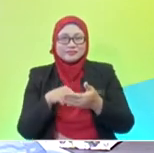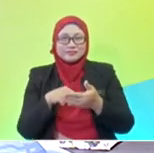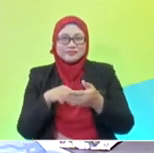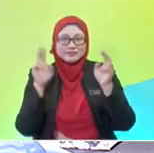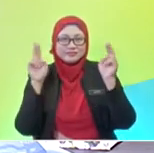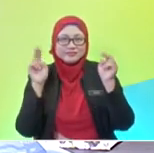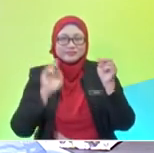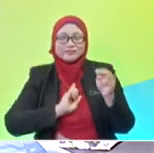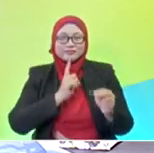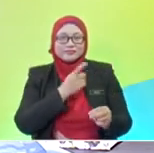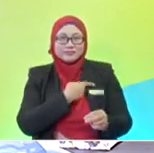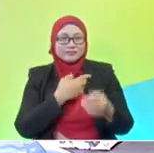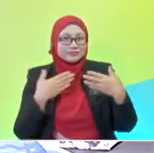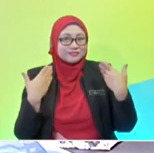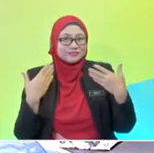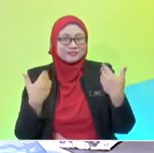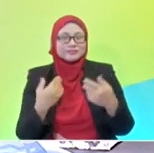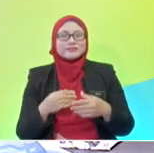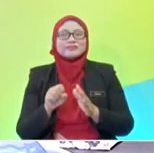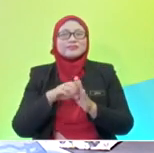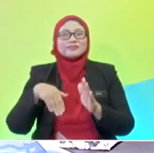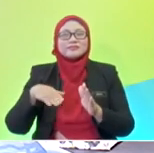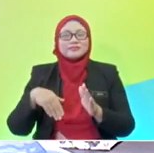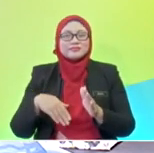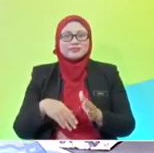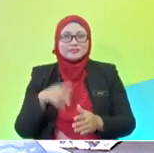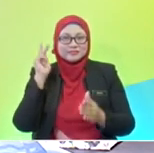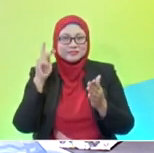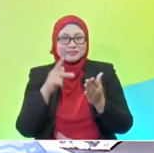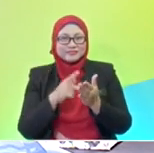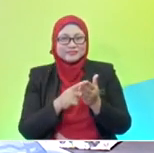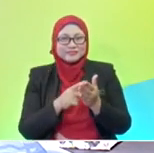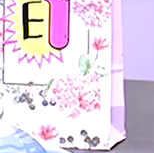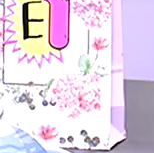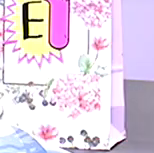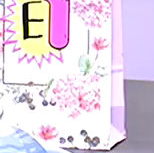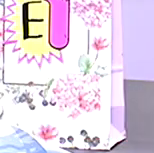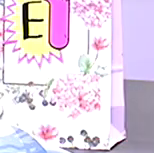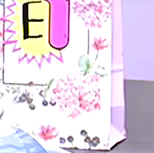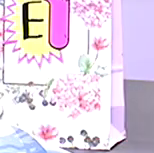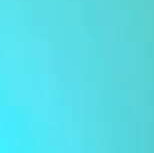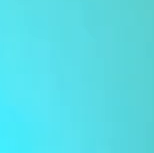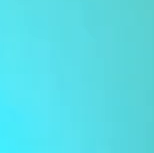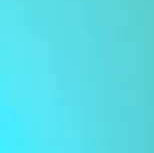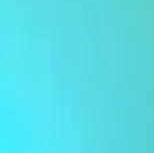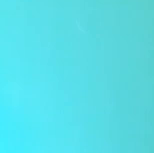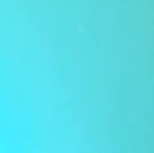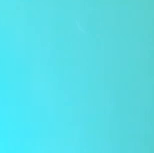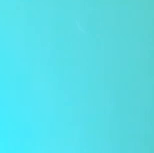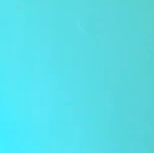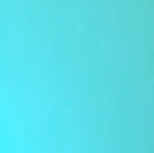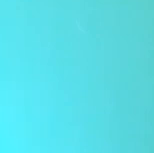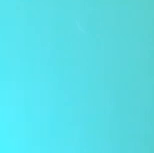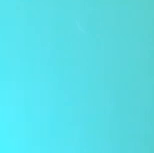interesting but before we get on to that, let's first introduce our sign language interpreter who is Teacher Rohaya